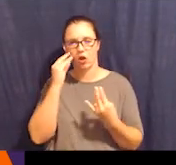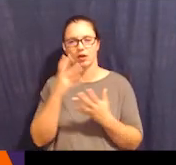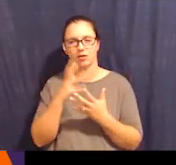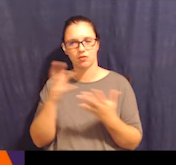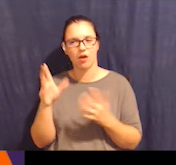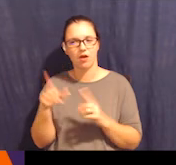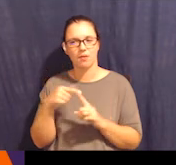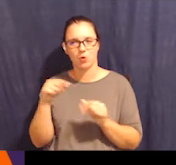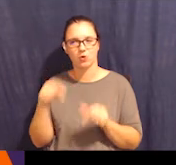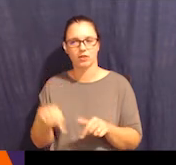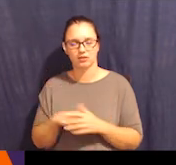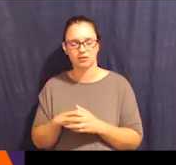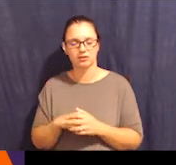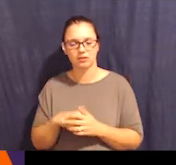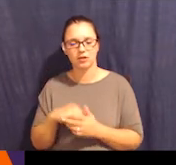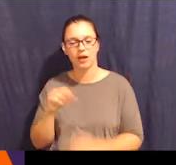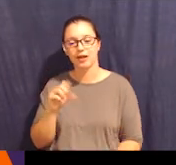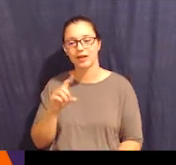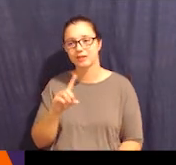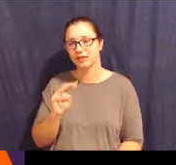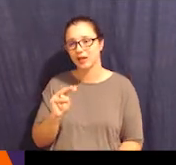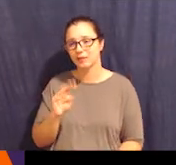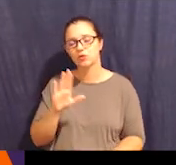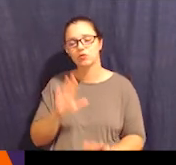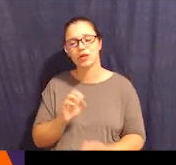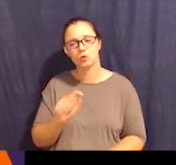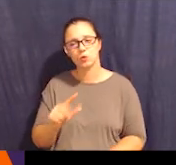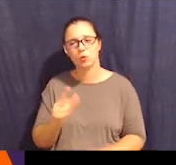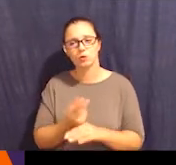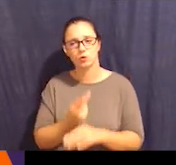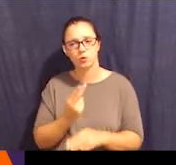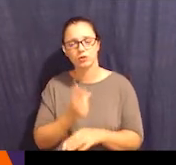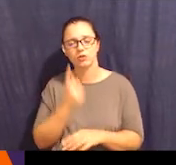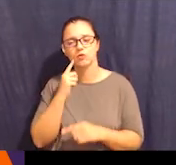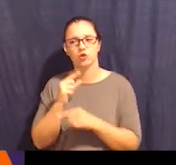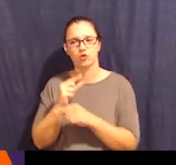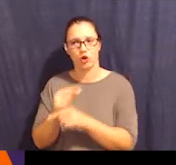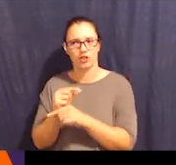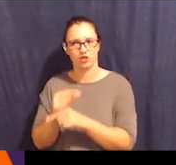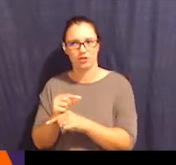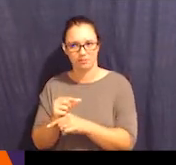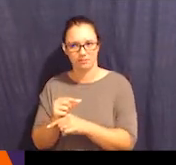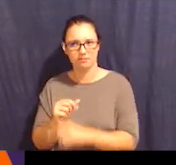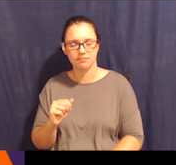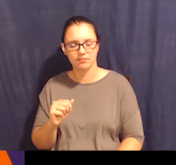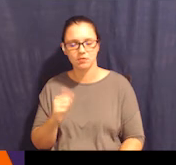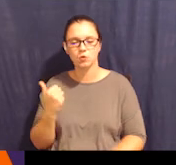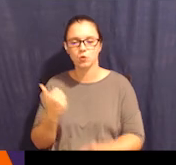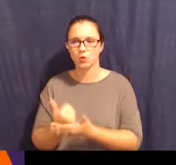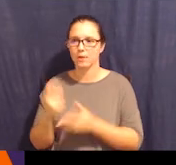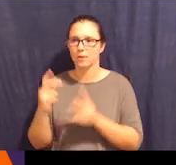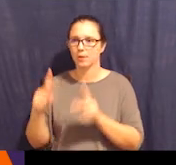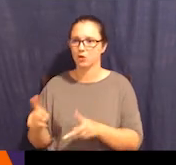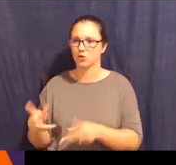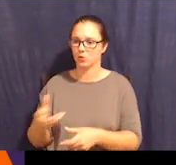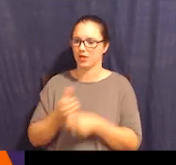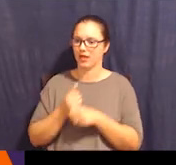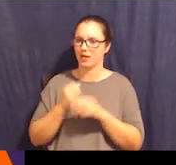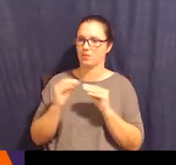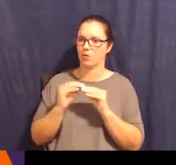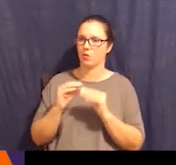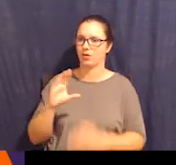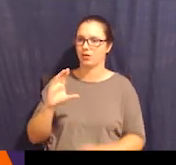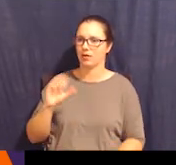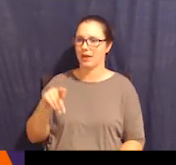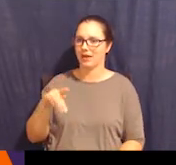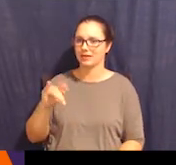use in a guardianship to help someone regain capacity and to help them restore their rights, right? So maybe we